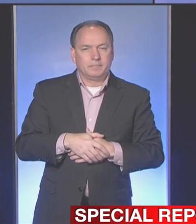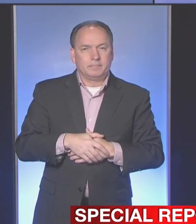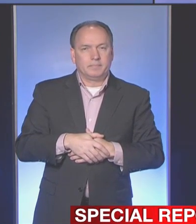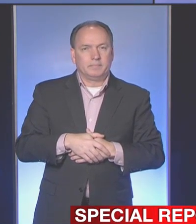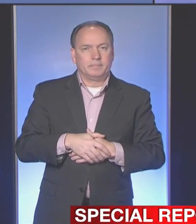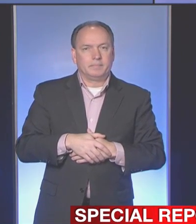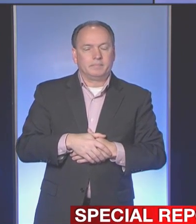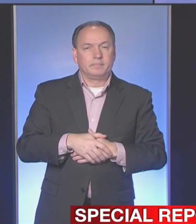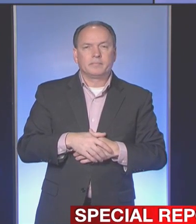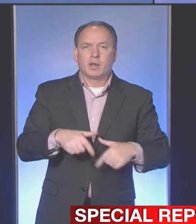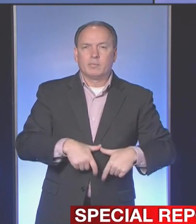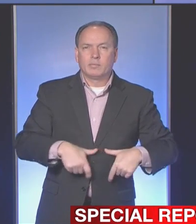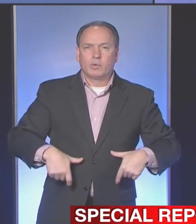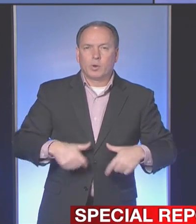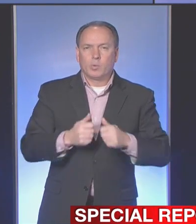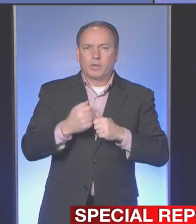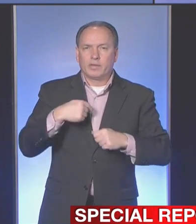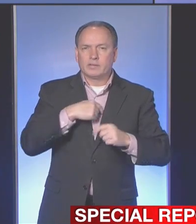Monsignor Rubino are you with us?